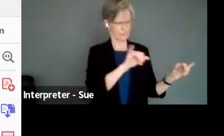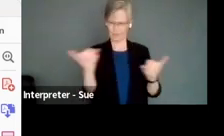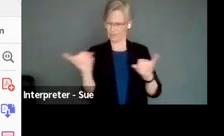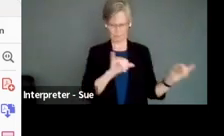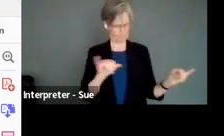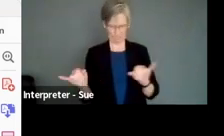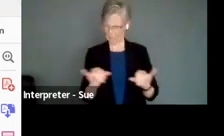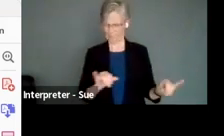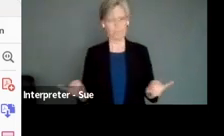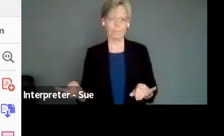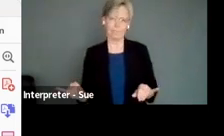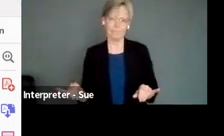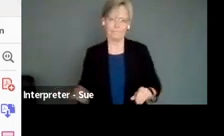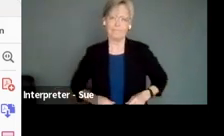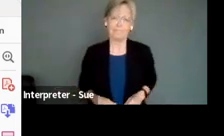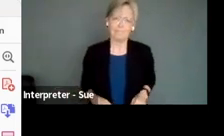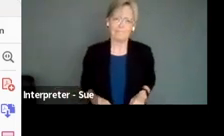of that really being the,